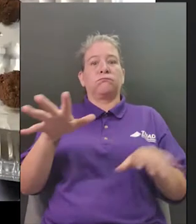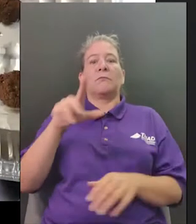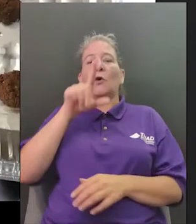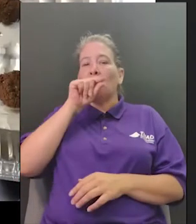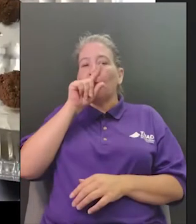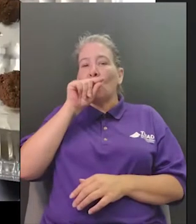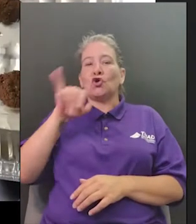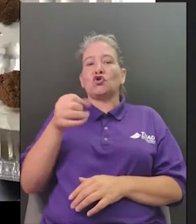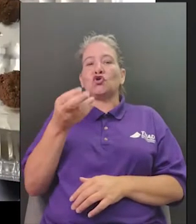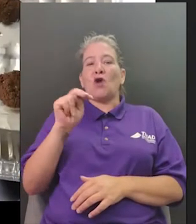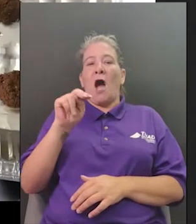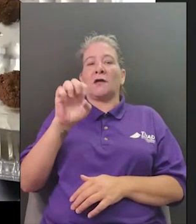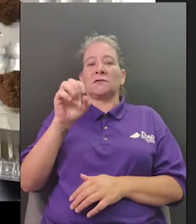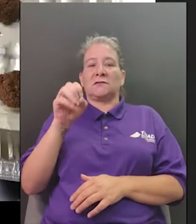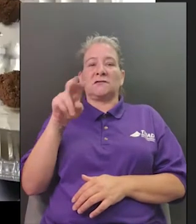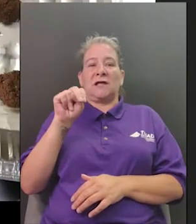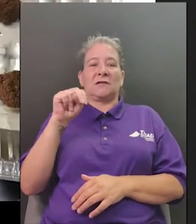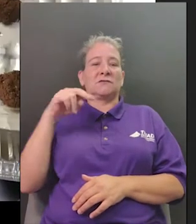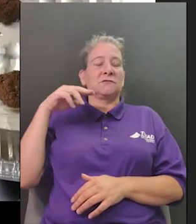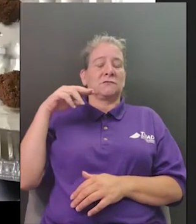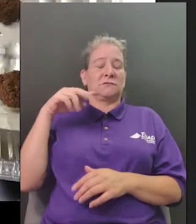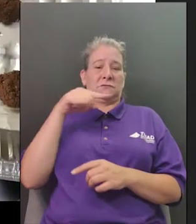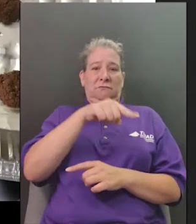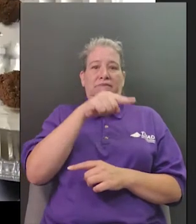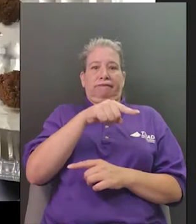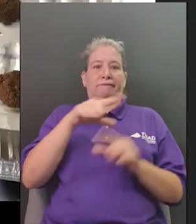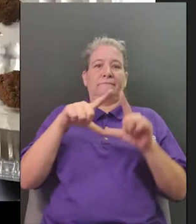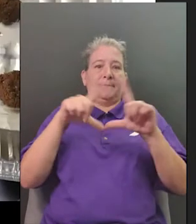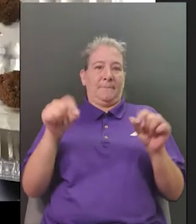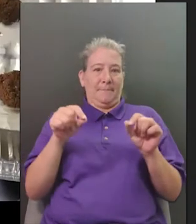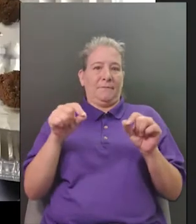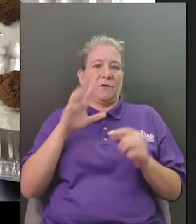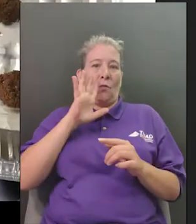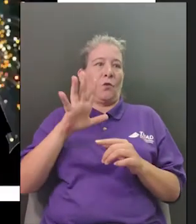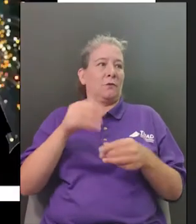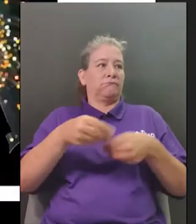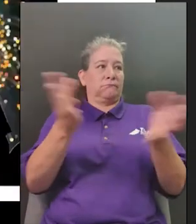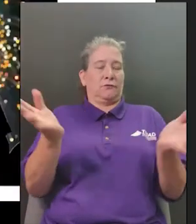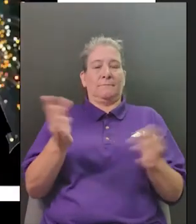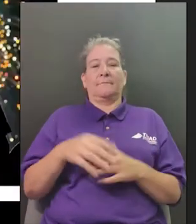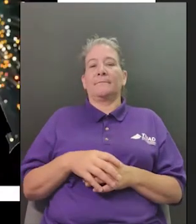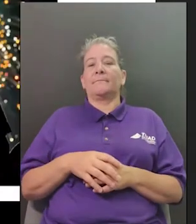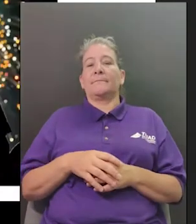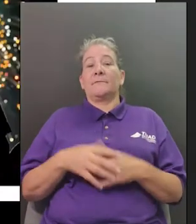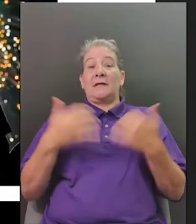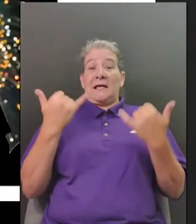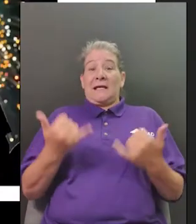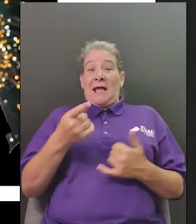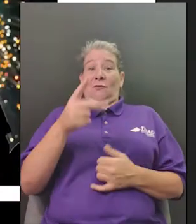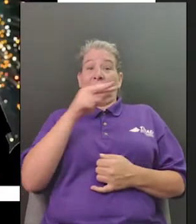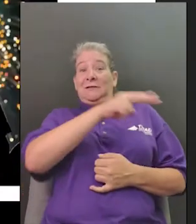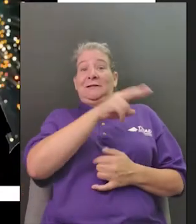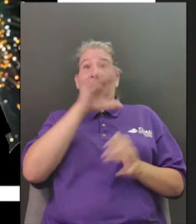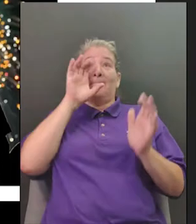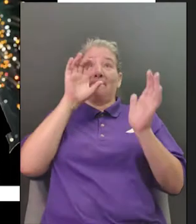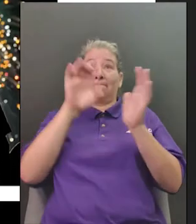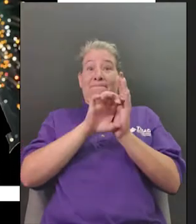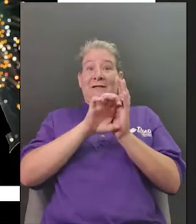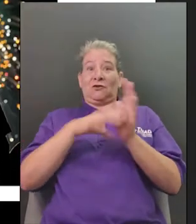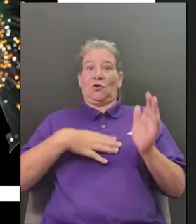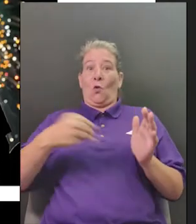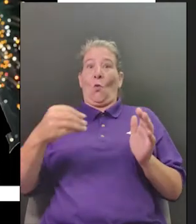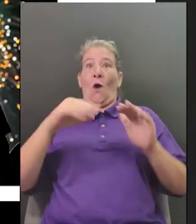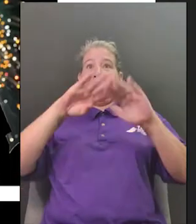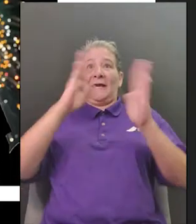of the white house we know that there's a garden out there so we also know that a lot of times it's a setting around